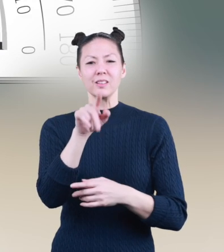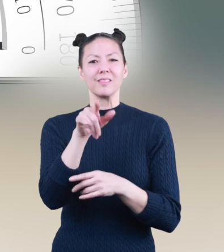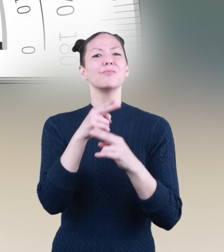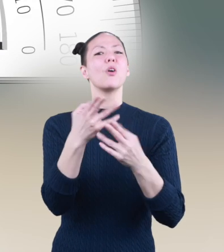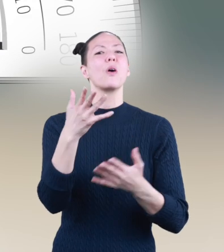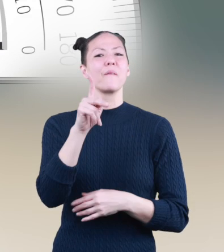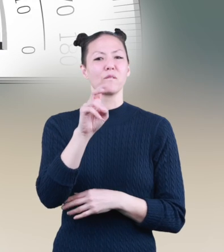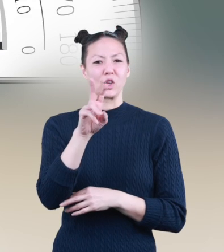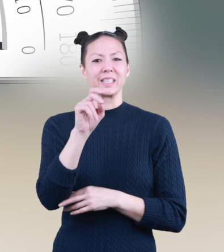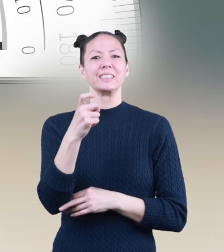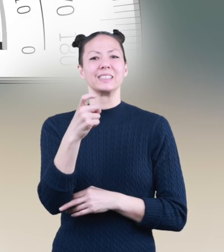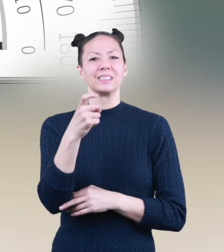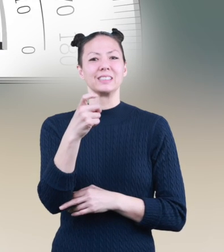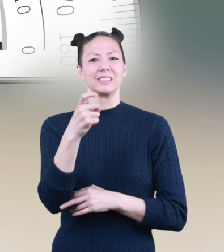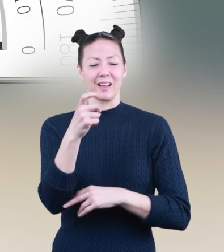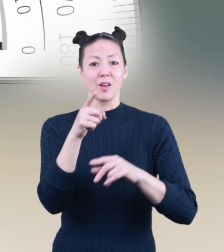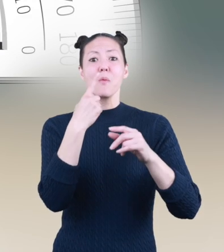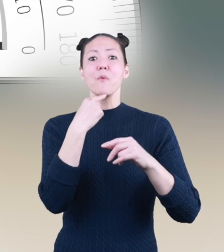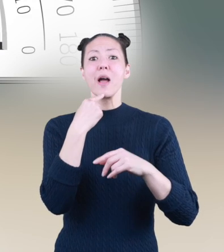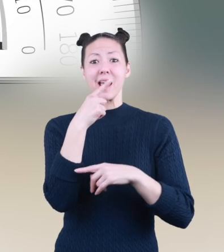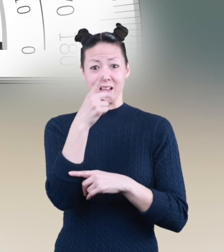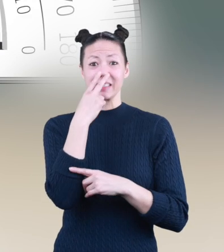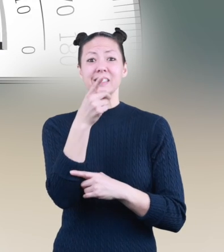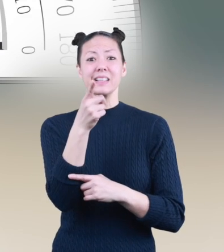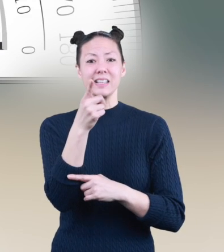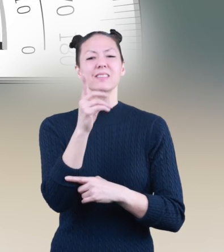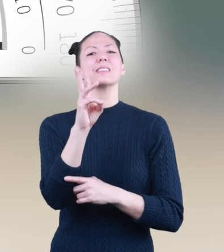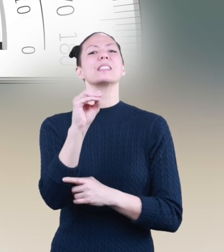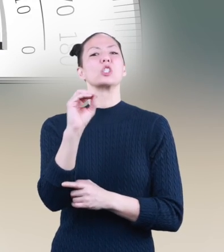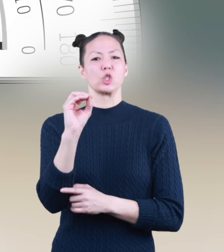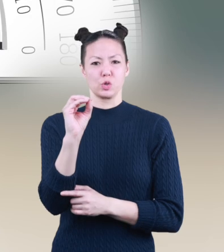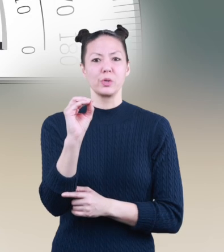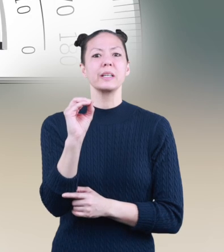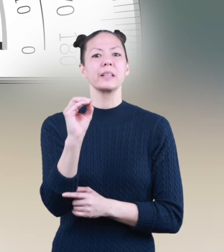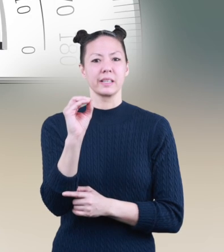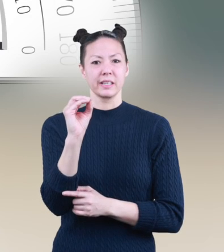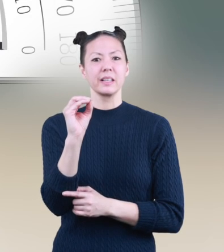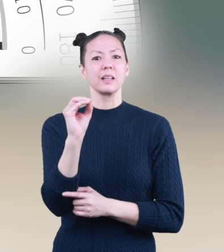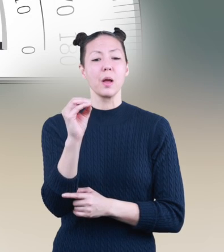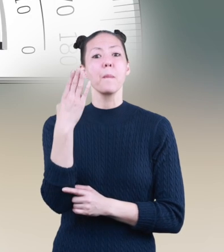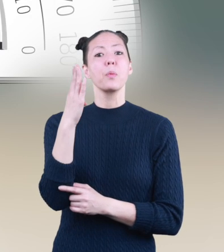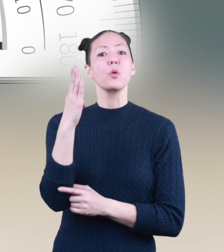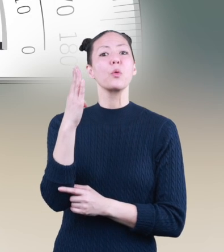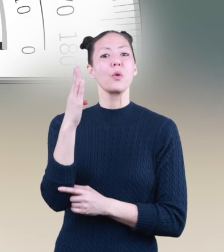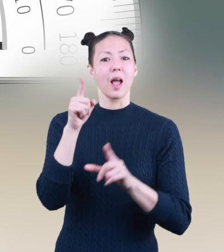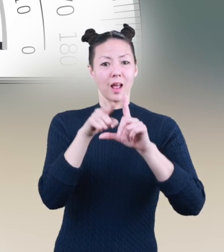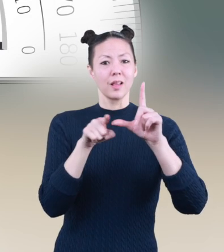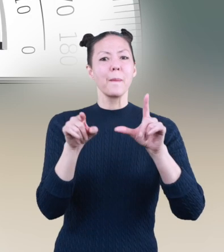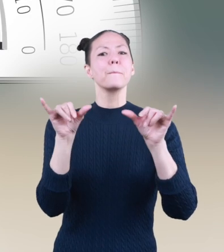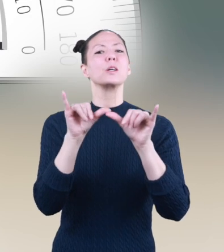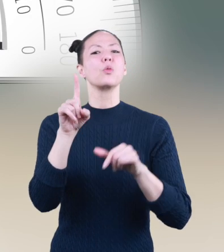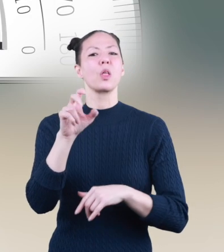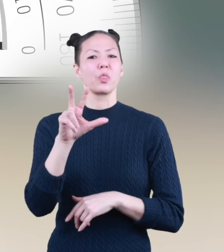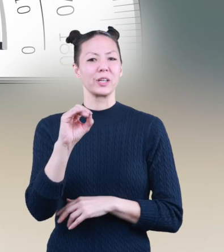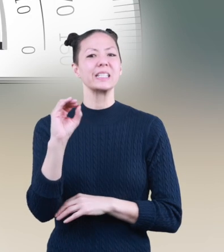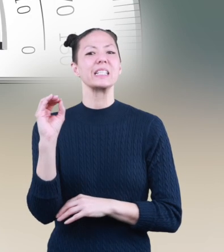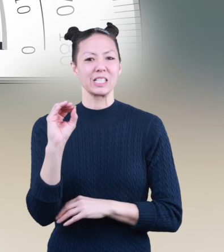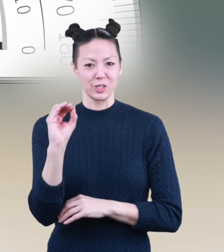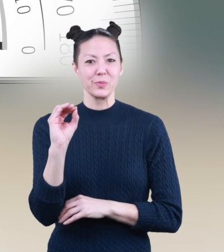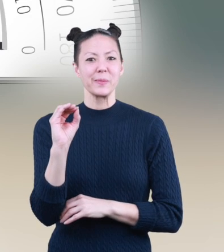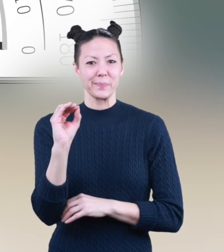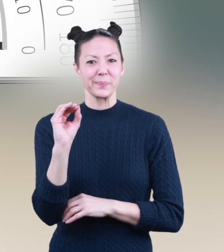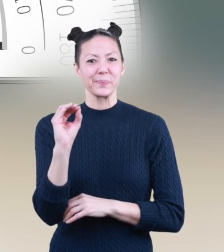vertex of the angle. The red angle measures 60 degrees. The blue angle measures 130